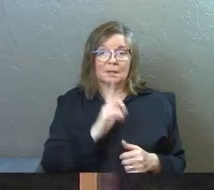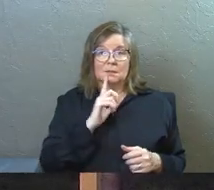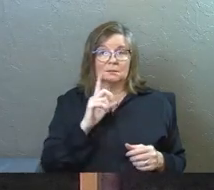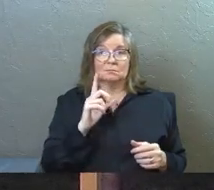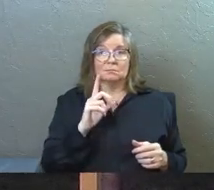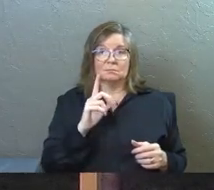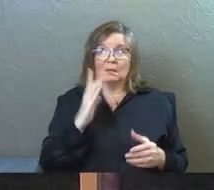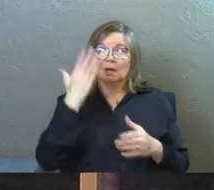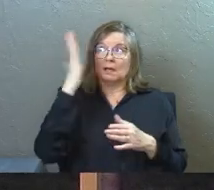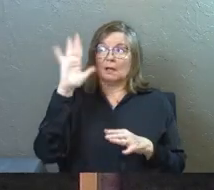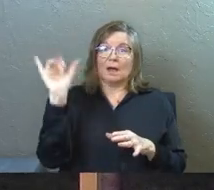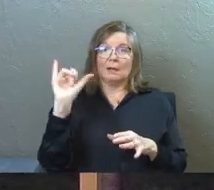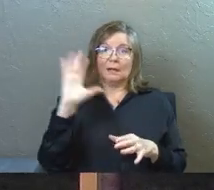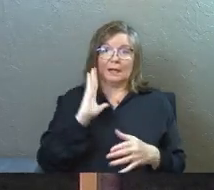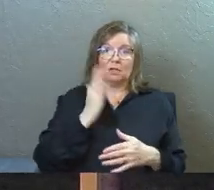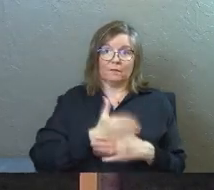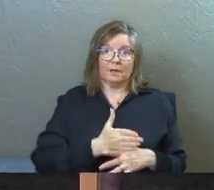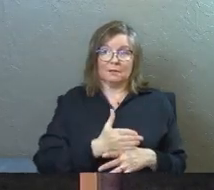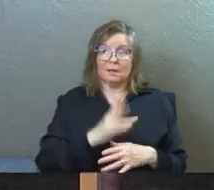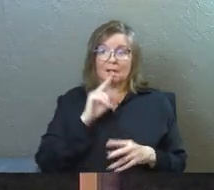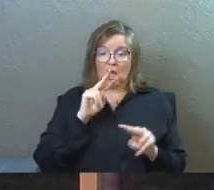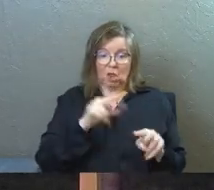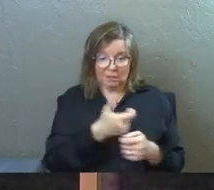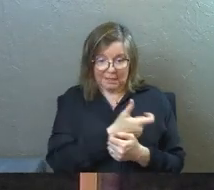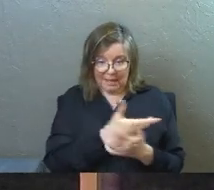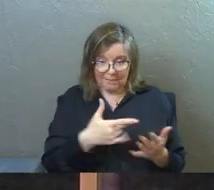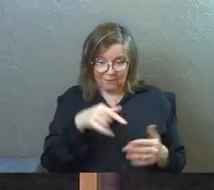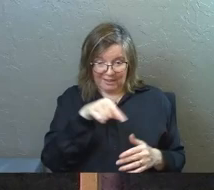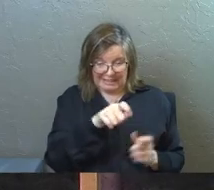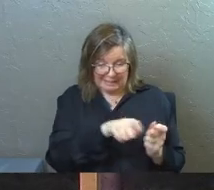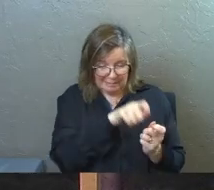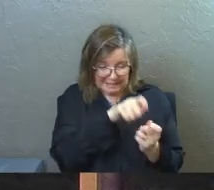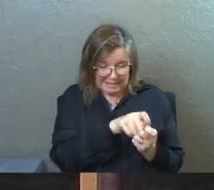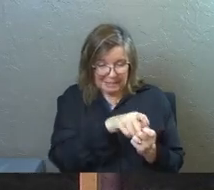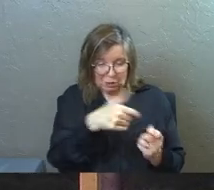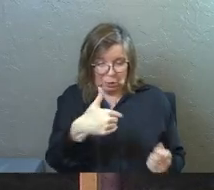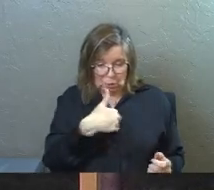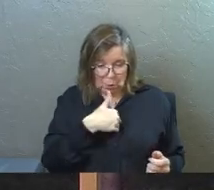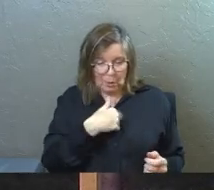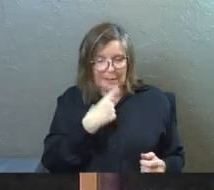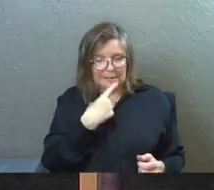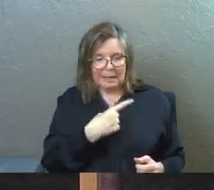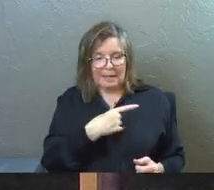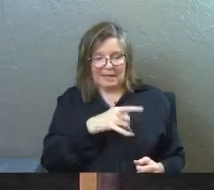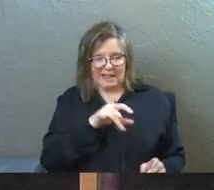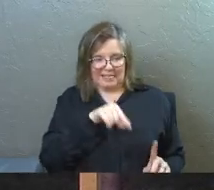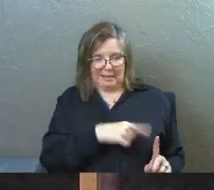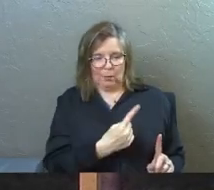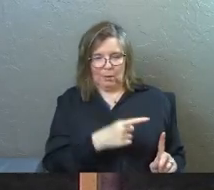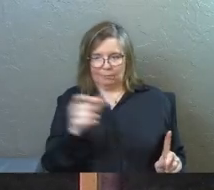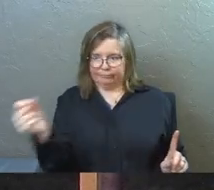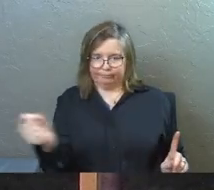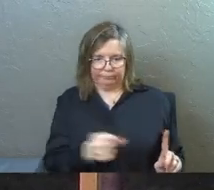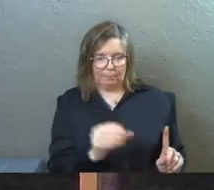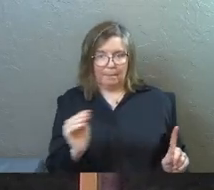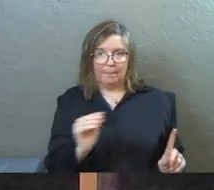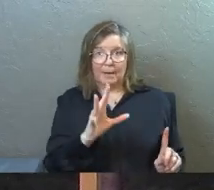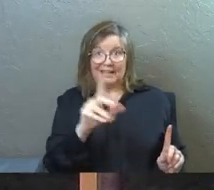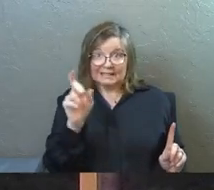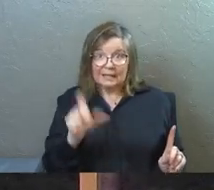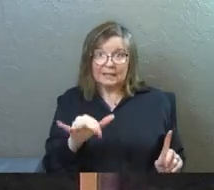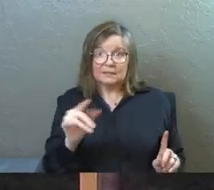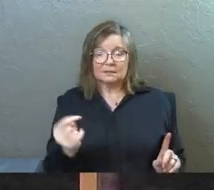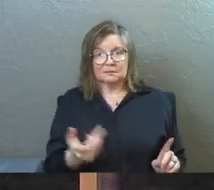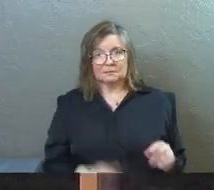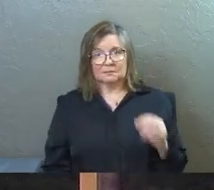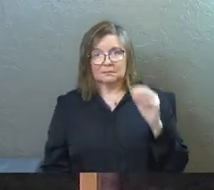Supernatural intervention. God looked at everything for this particular soul and said this one gets a miracle because they